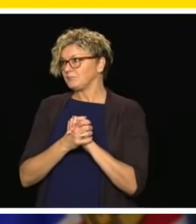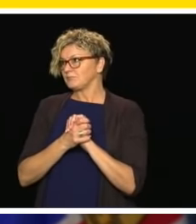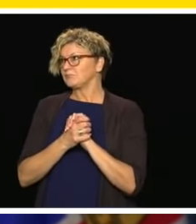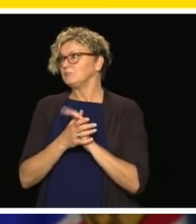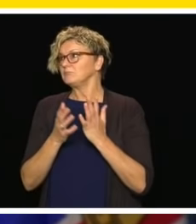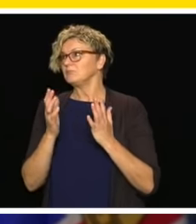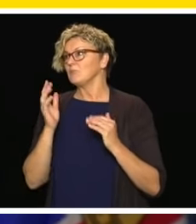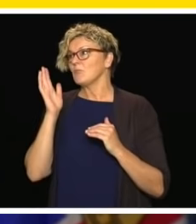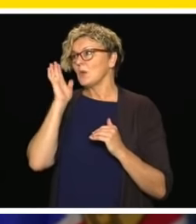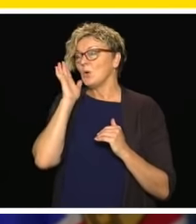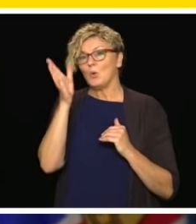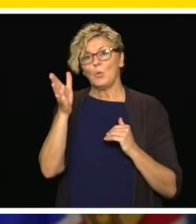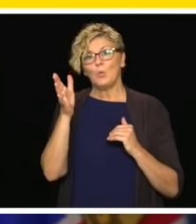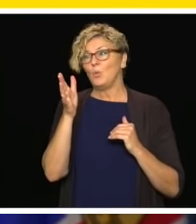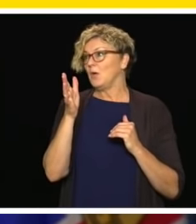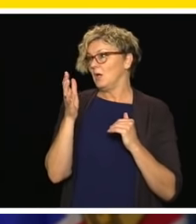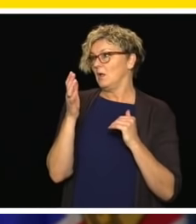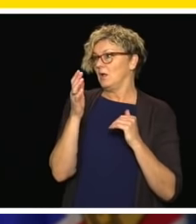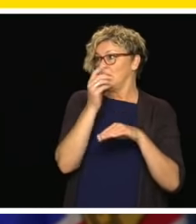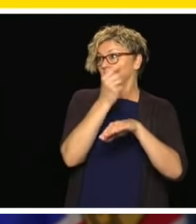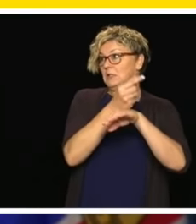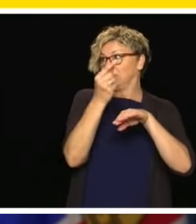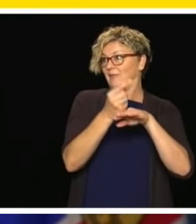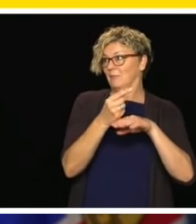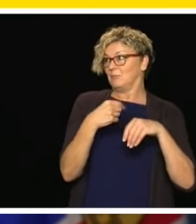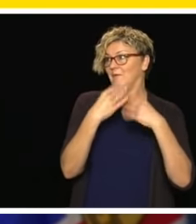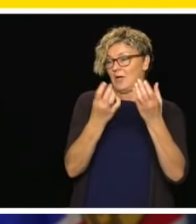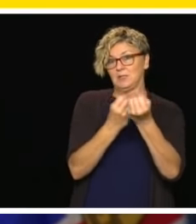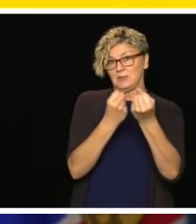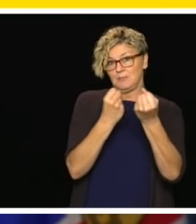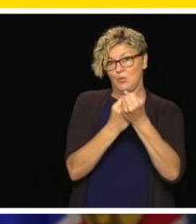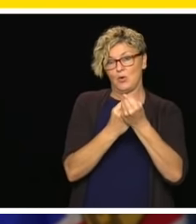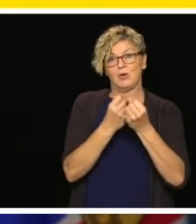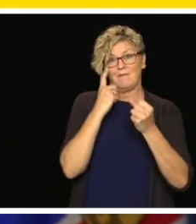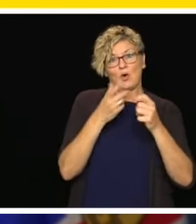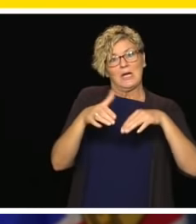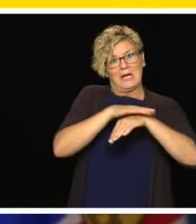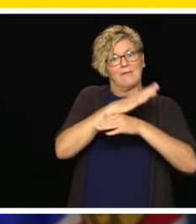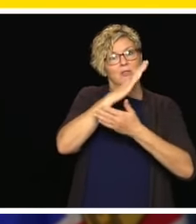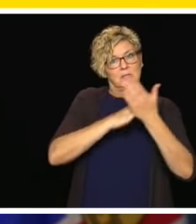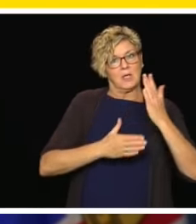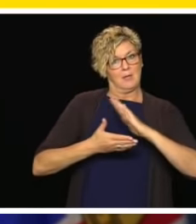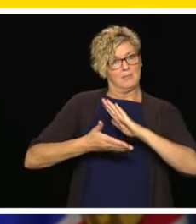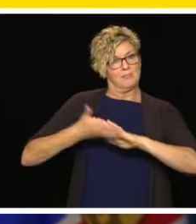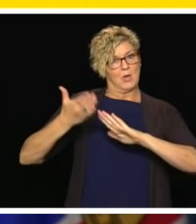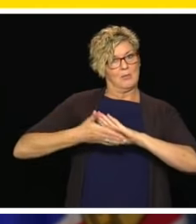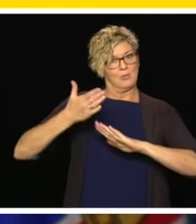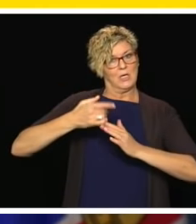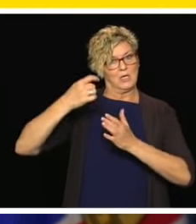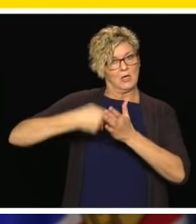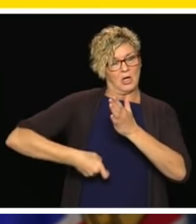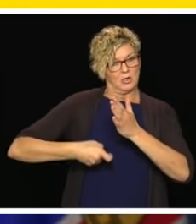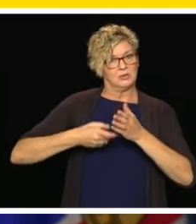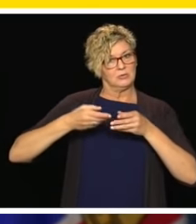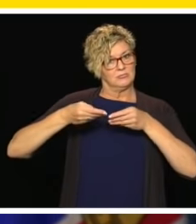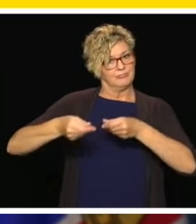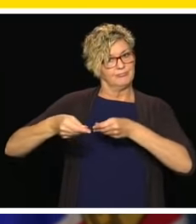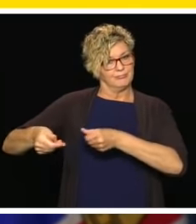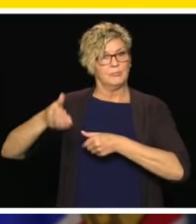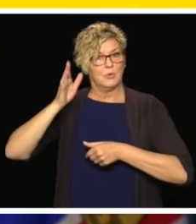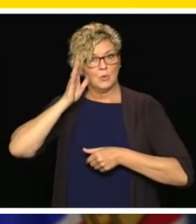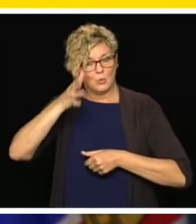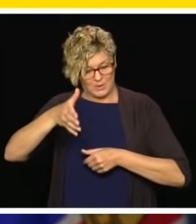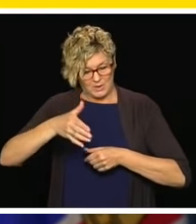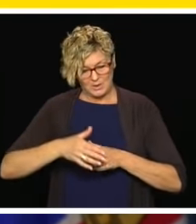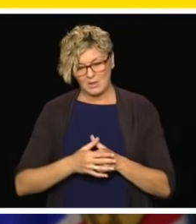to cover for up to 75% of their operating costs. And we also want to support centres who are temporarily closed to help